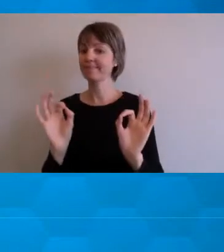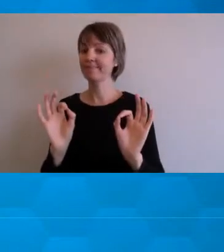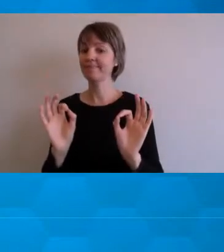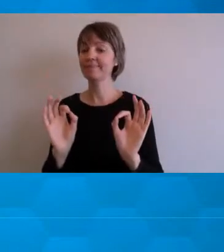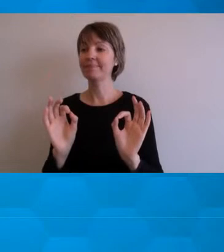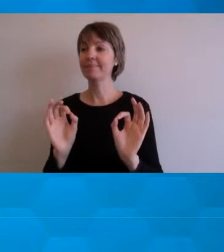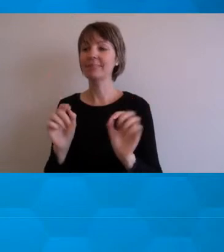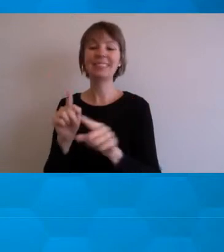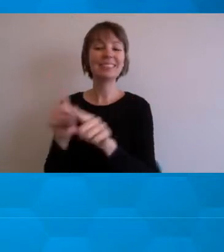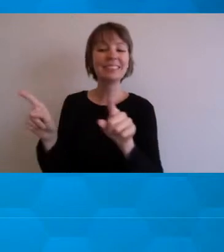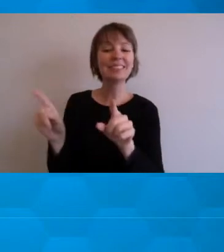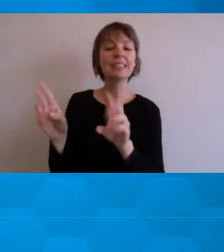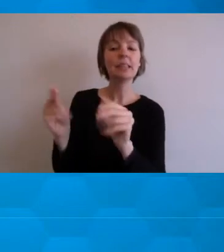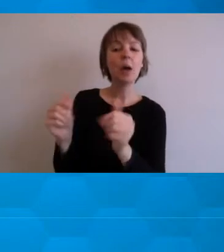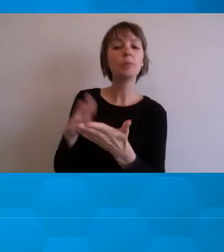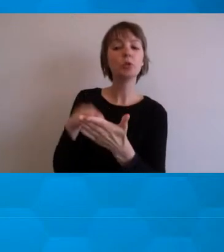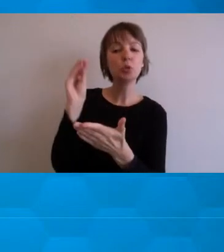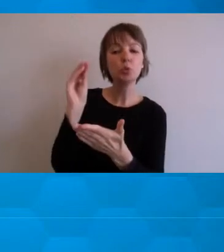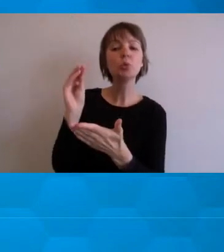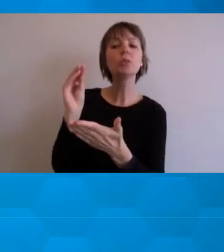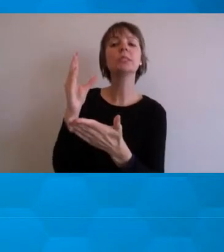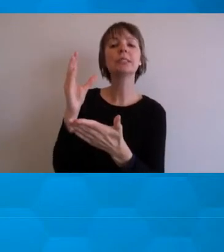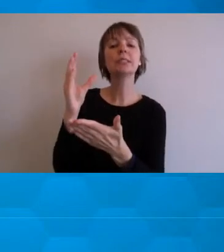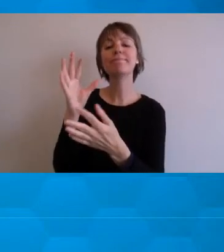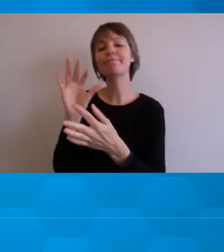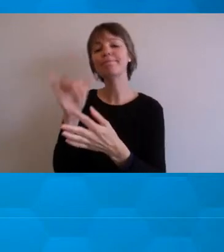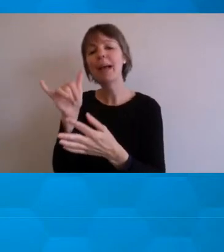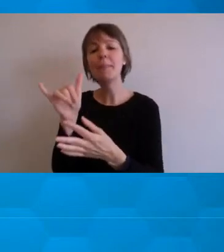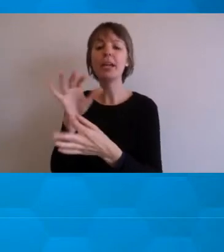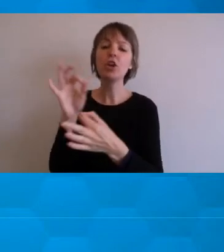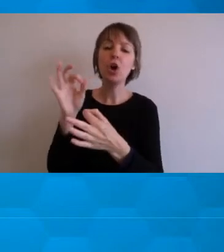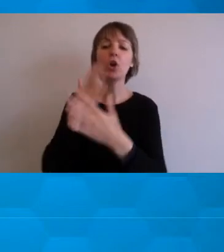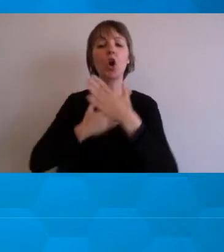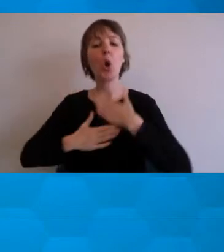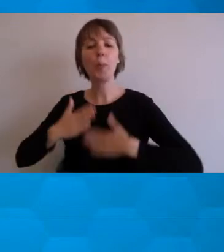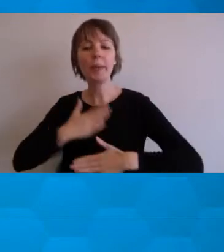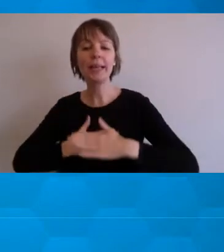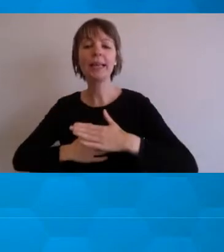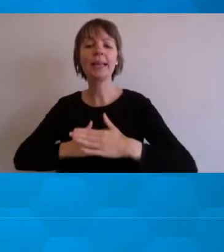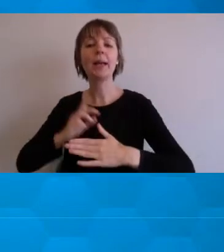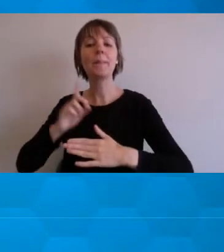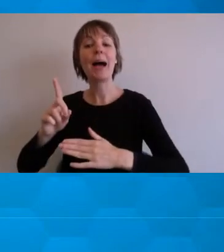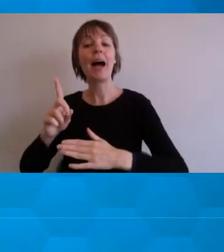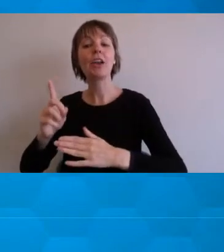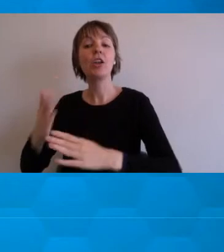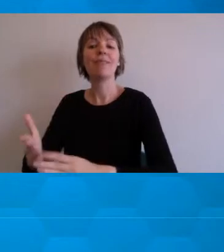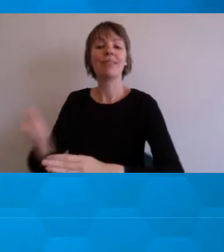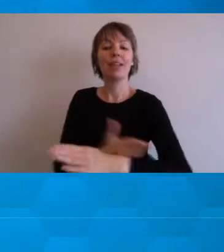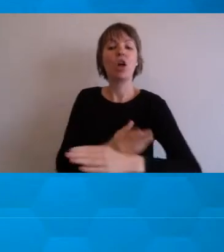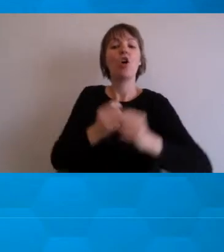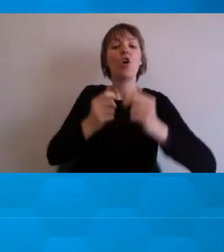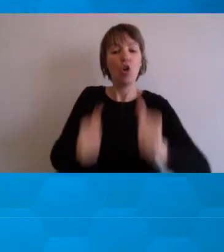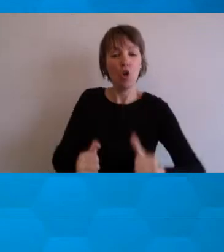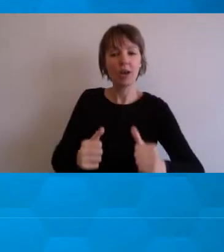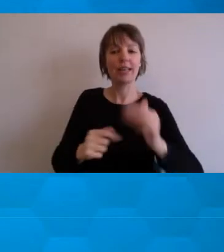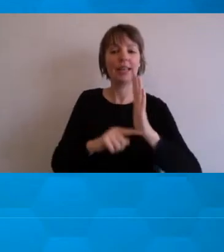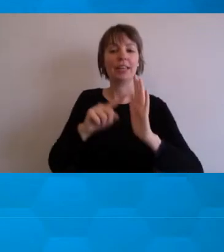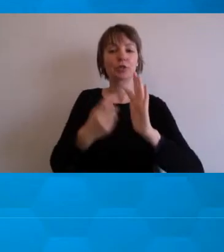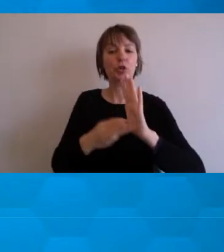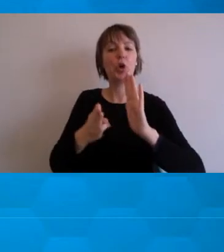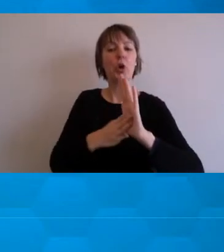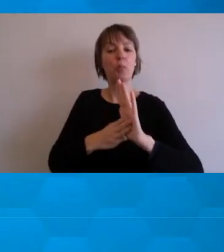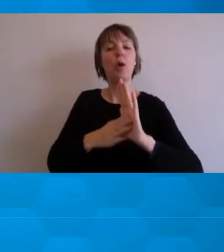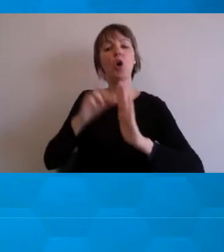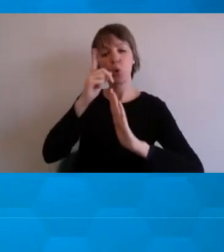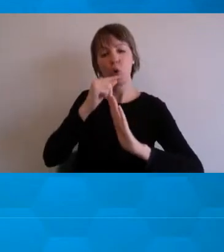and who had other stuff happening in their life were able to flag that early enough in term and and and manage it before